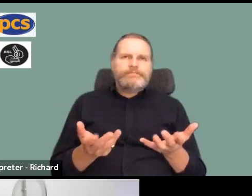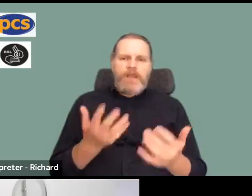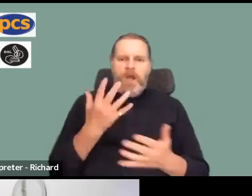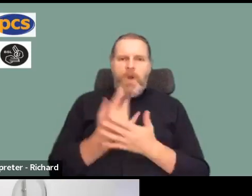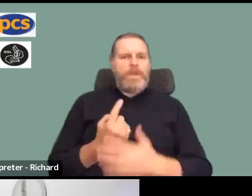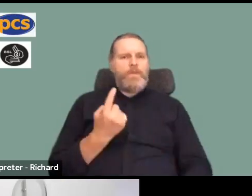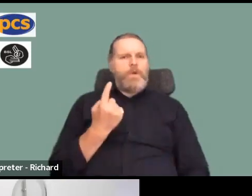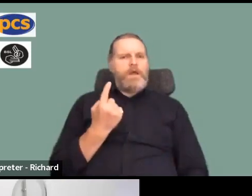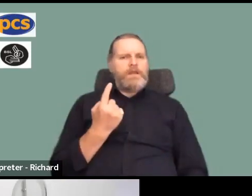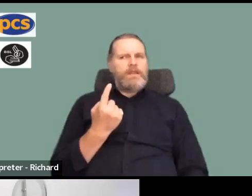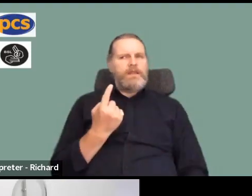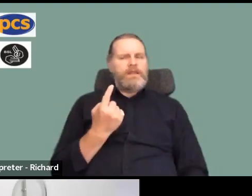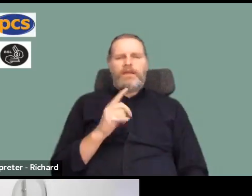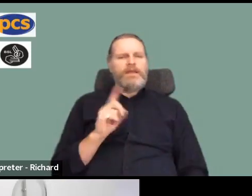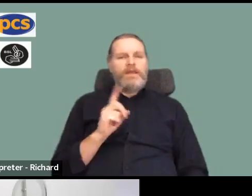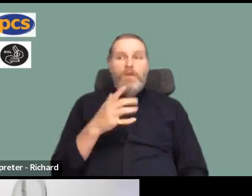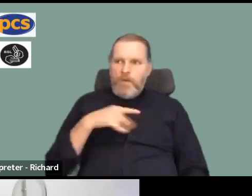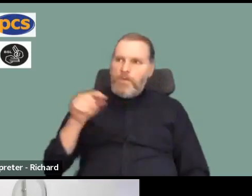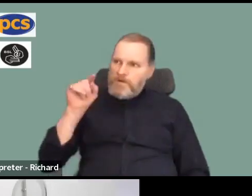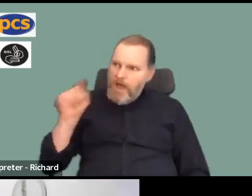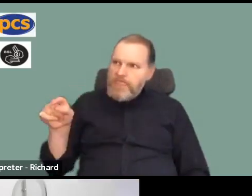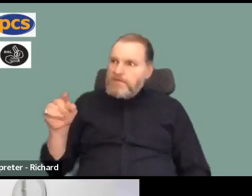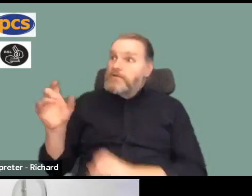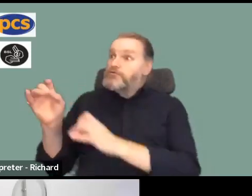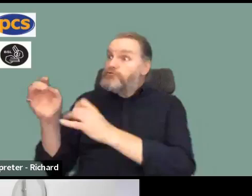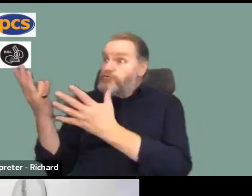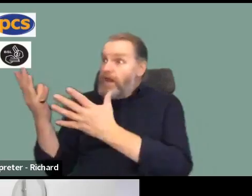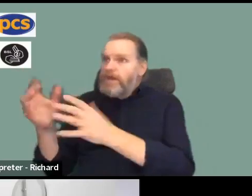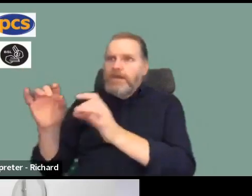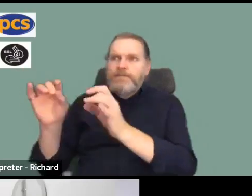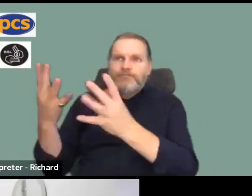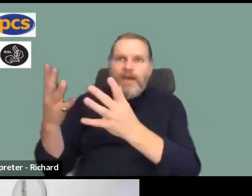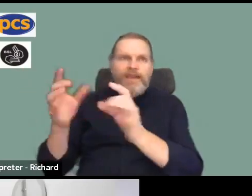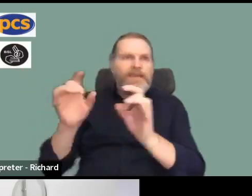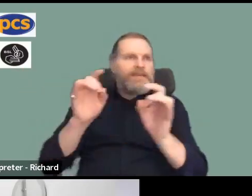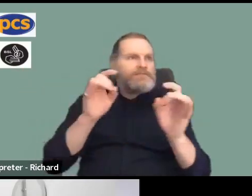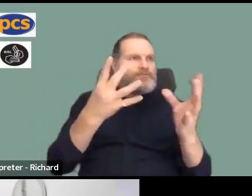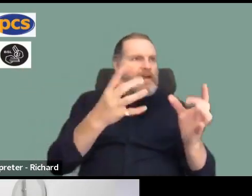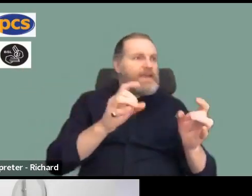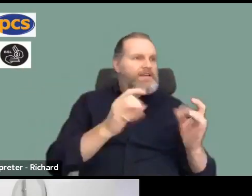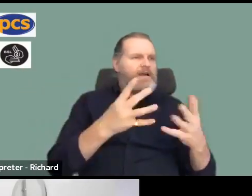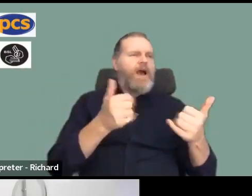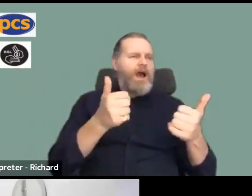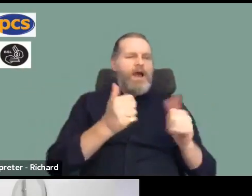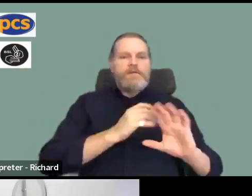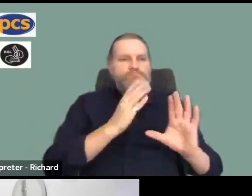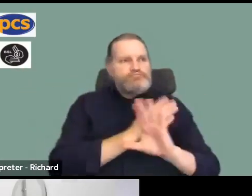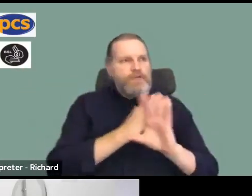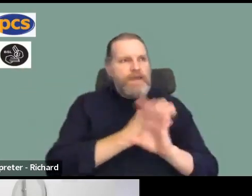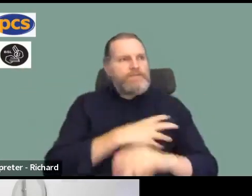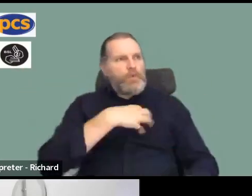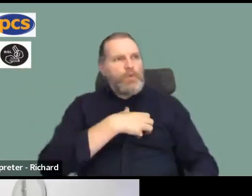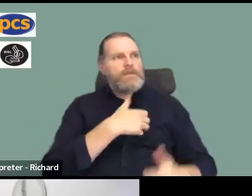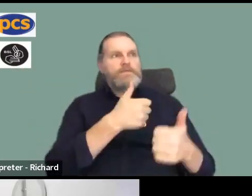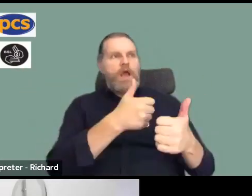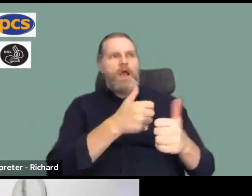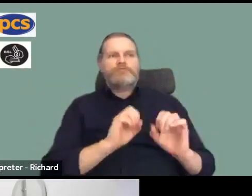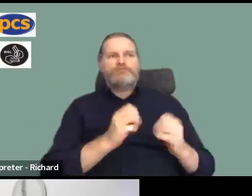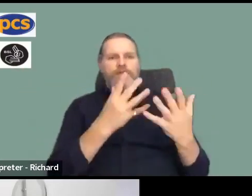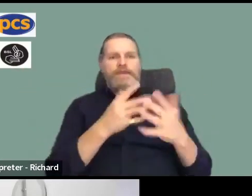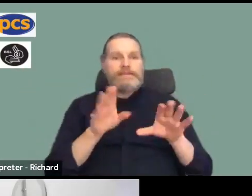want that action to be with other public sector colleagues, but also with people in the private sector that can make common cause with. So if you think about it,